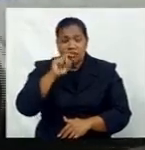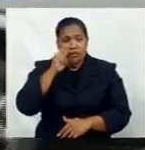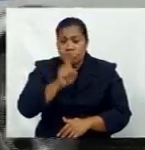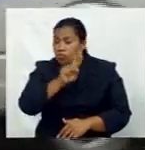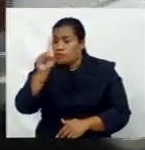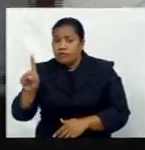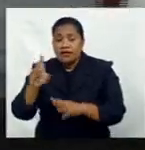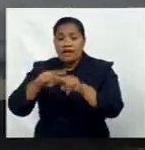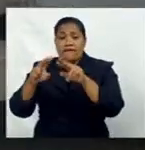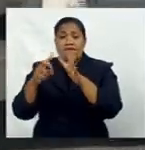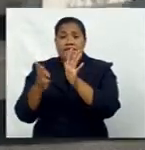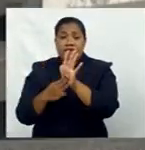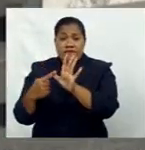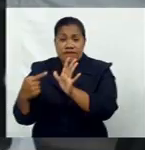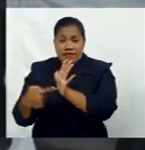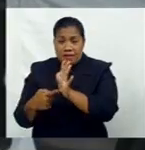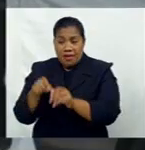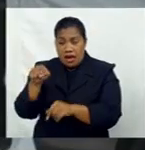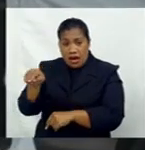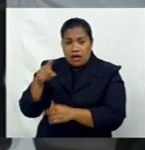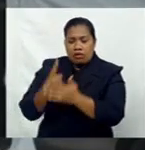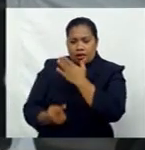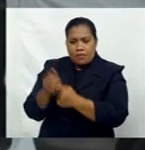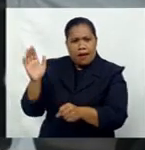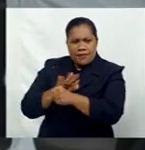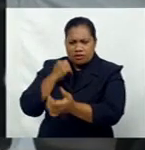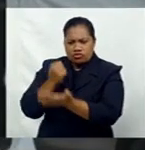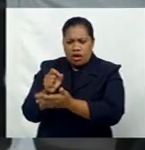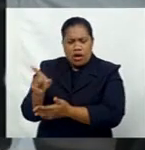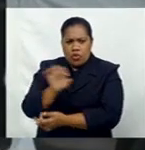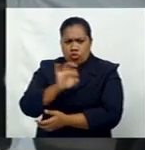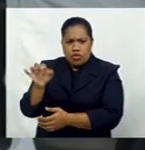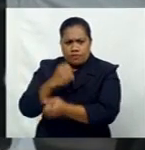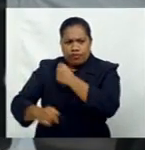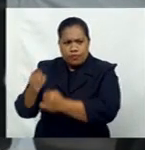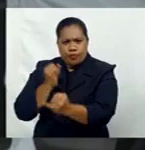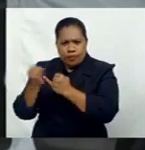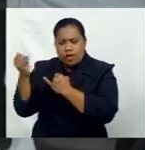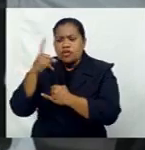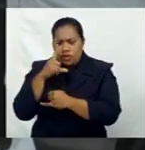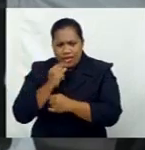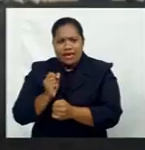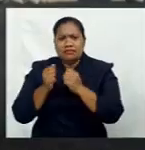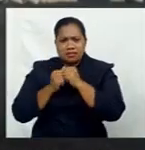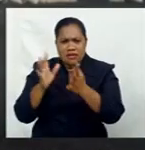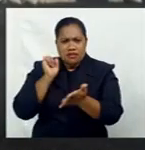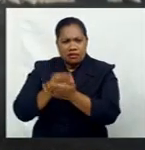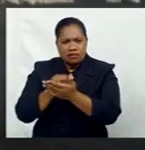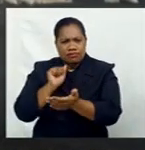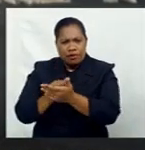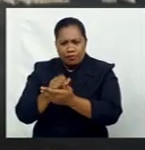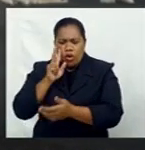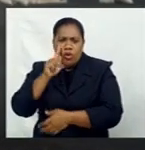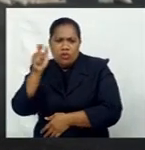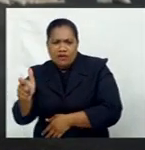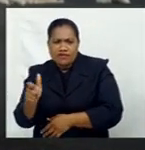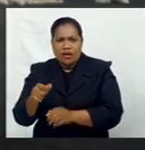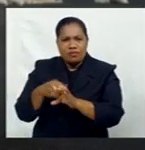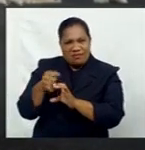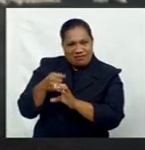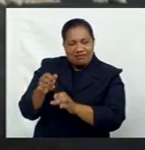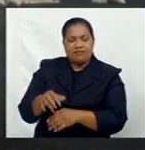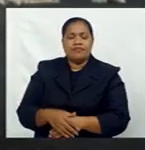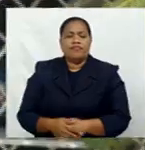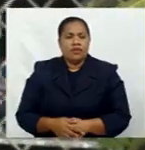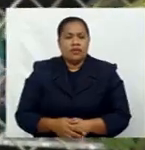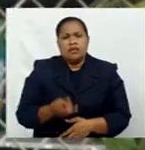making sure that they don't become too sick so that we can start a treatment. There are about 38 patients